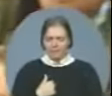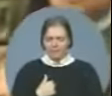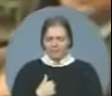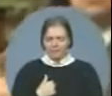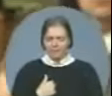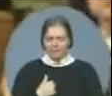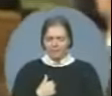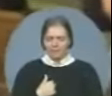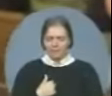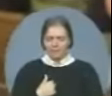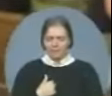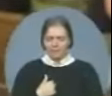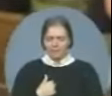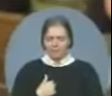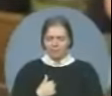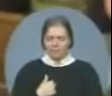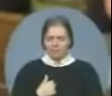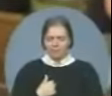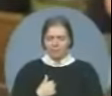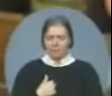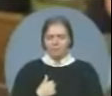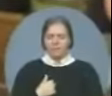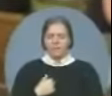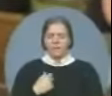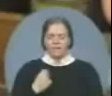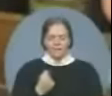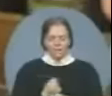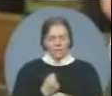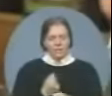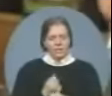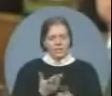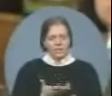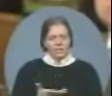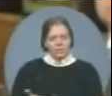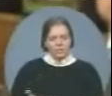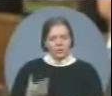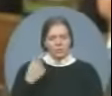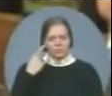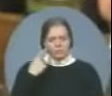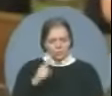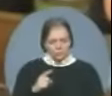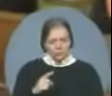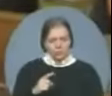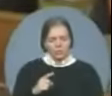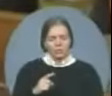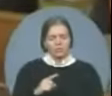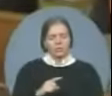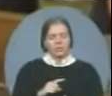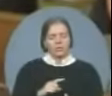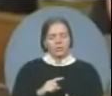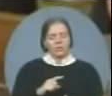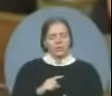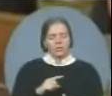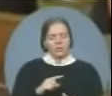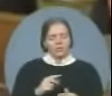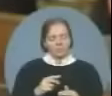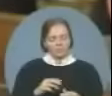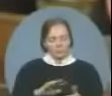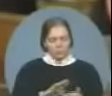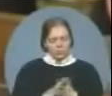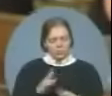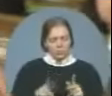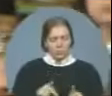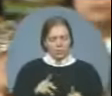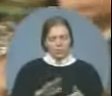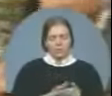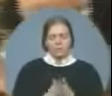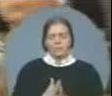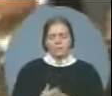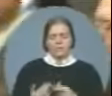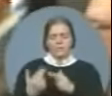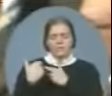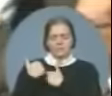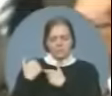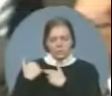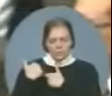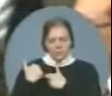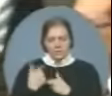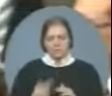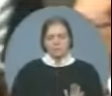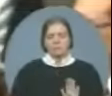the kind of practices that we used to see. Whether it be the sponsorship scandal, deep in the trough patronage, the kind of